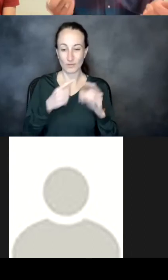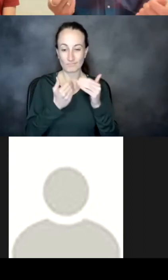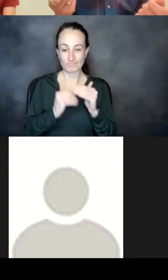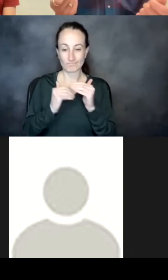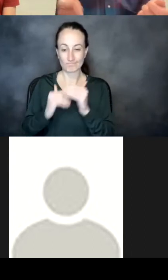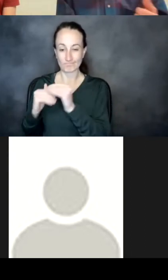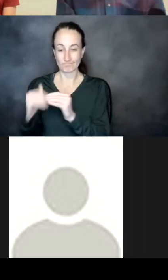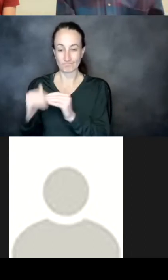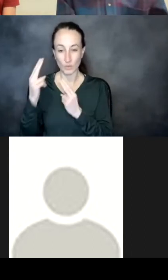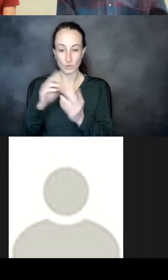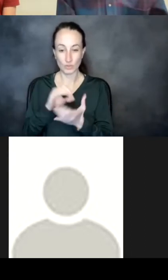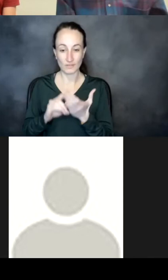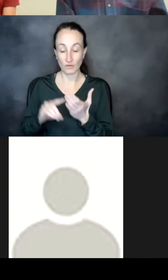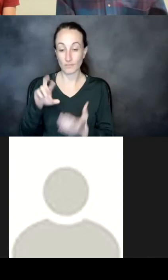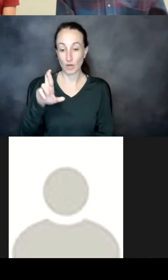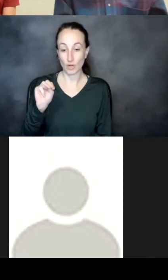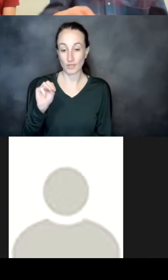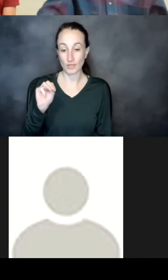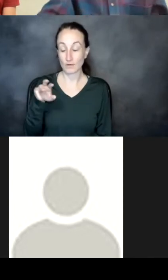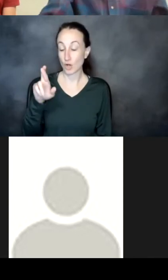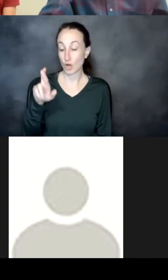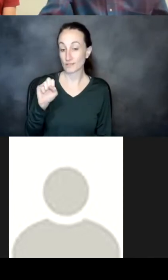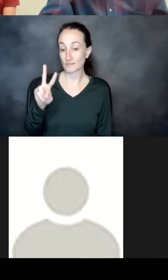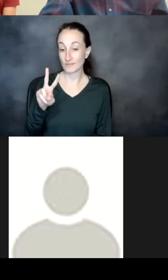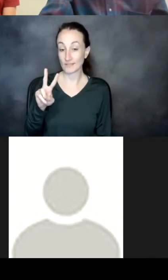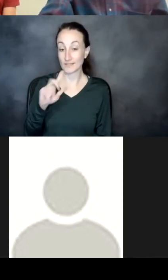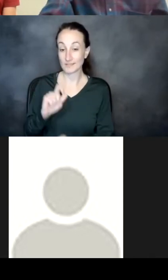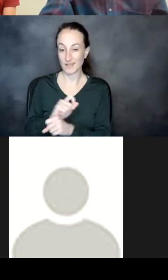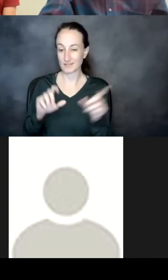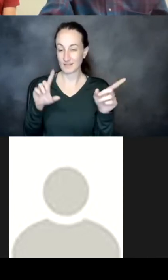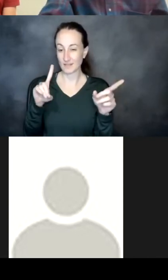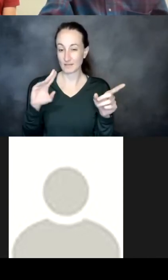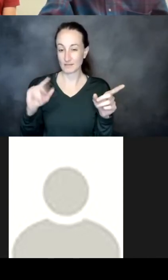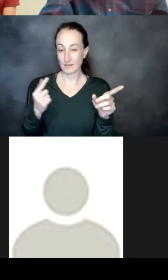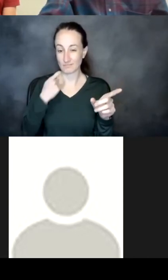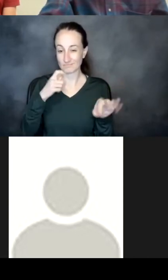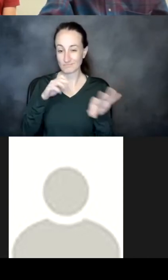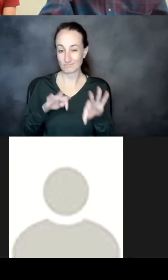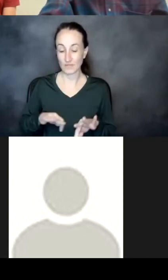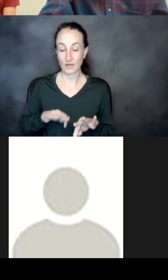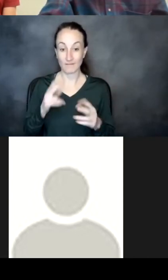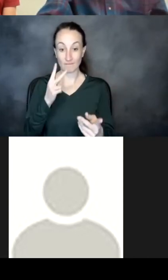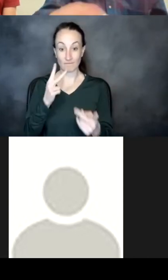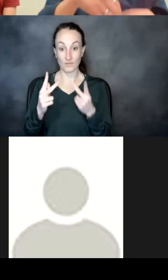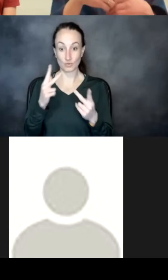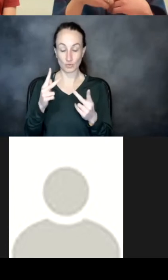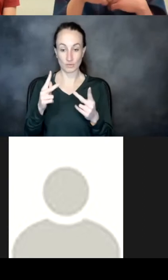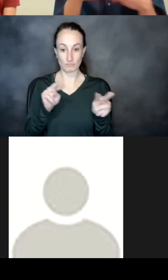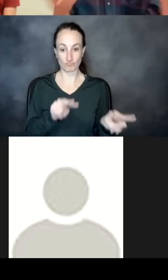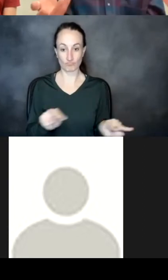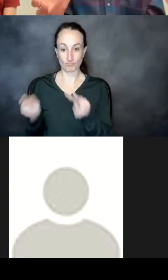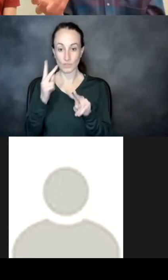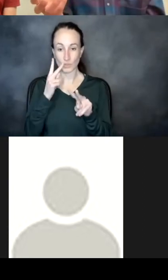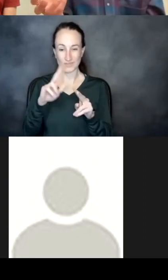for the rsb task that doug described earlier um and just visually looking at all of these clusters you can see that